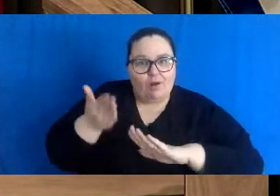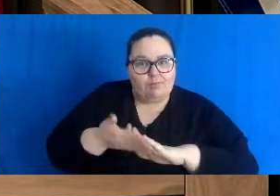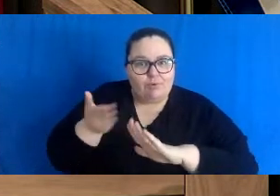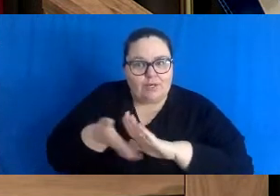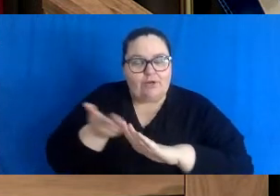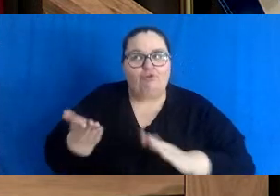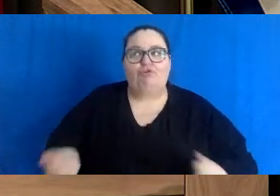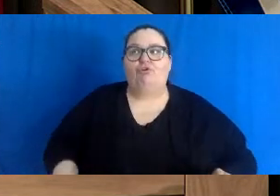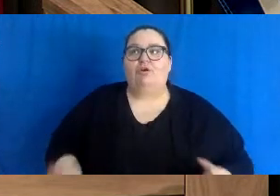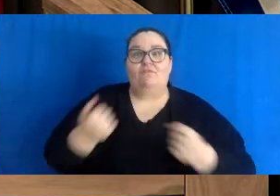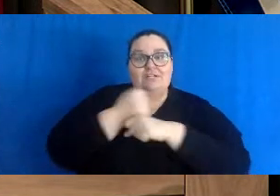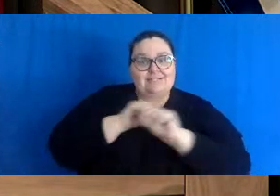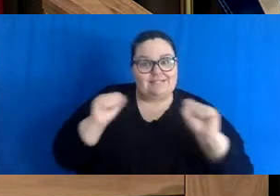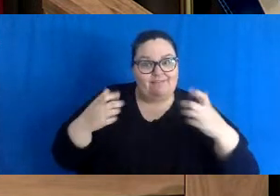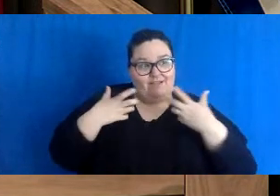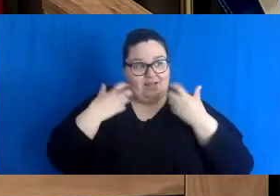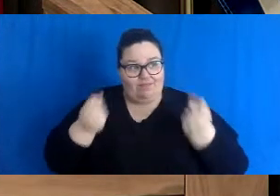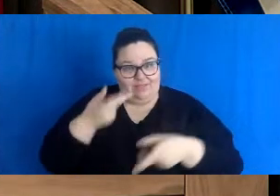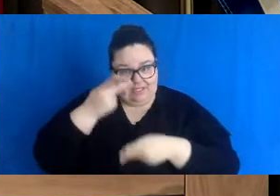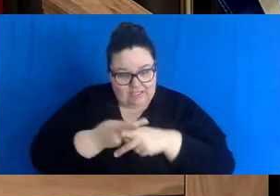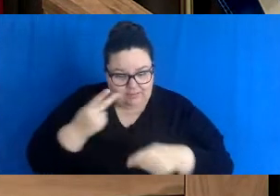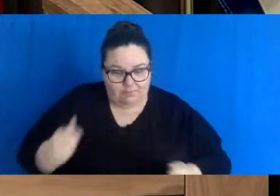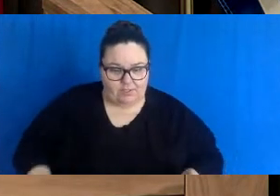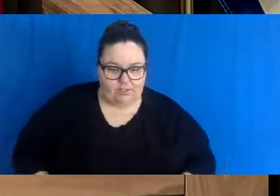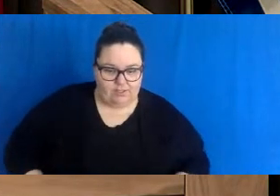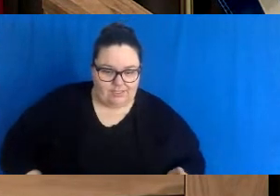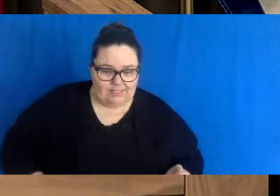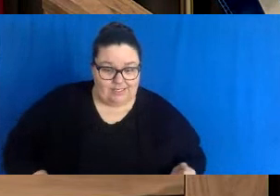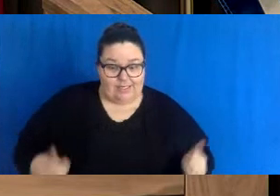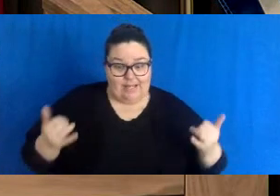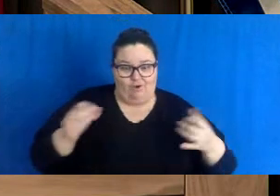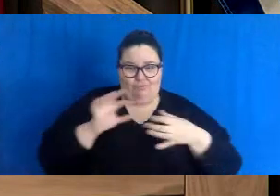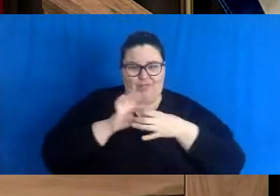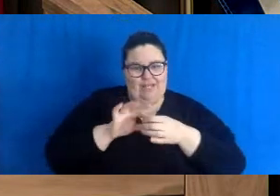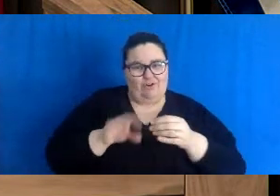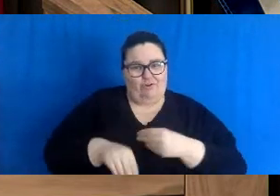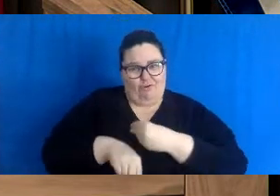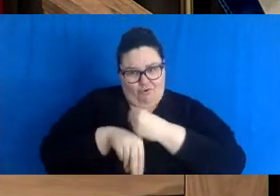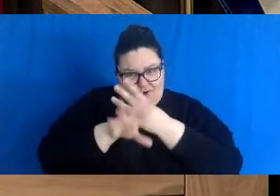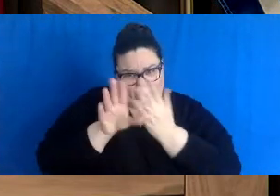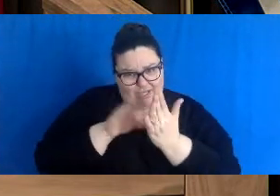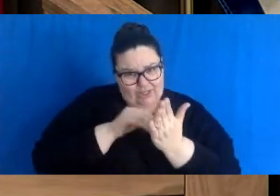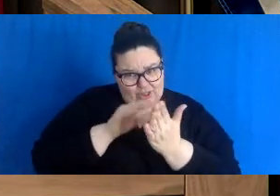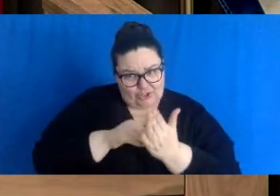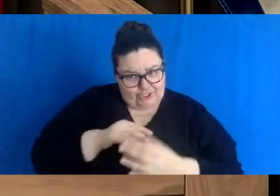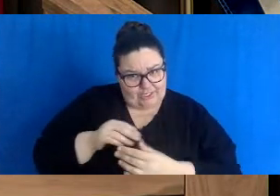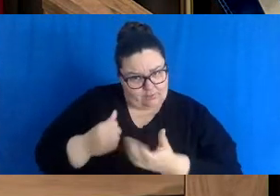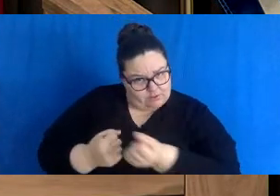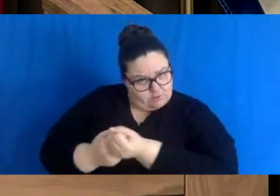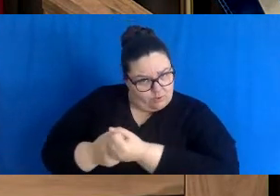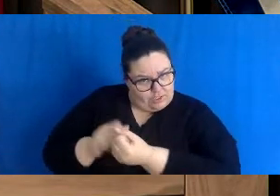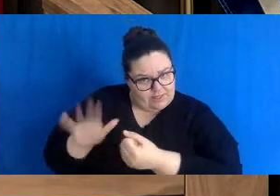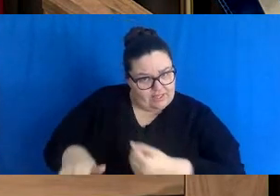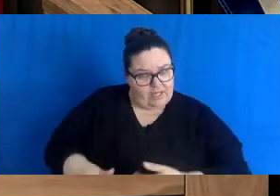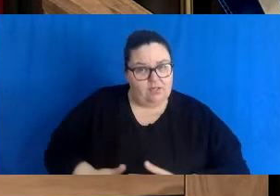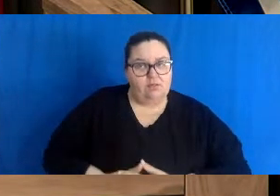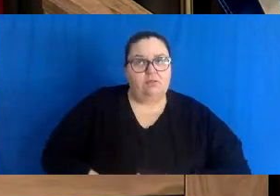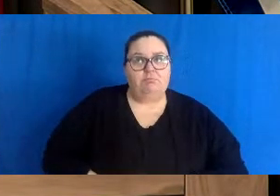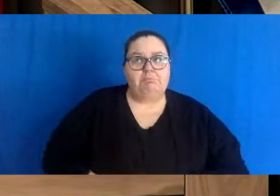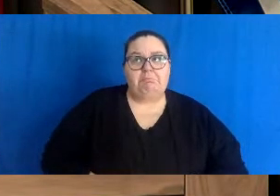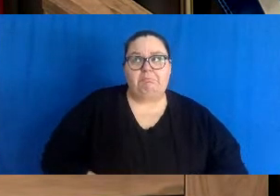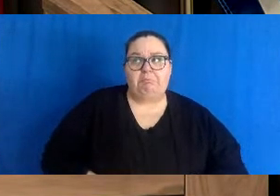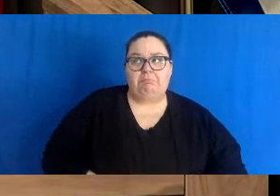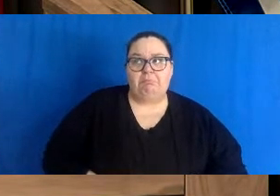safe and a healthy environment. As far as the online learning piece that you reference and their responsibilities in that regard,